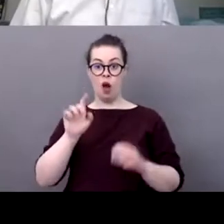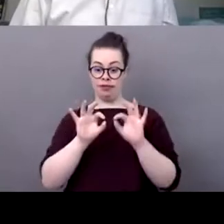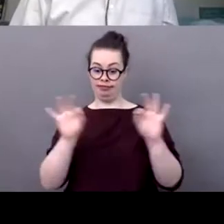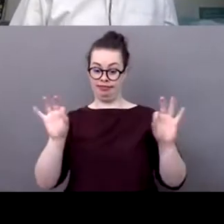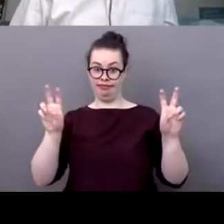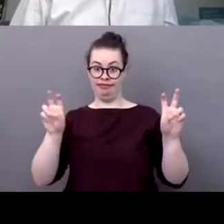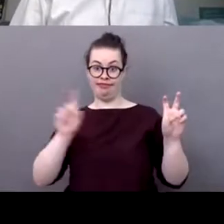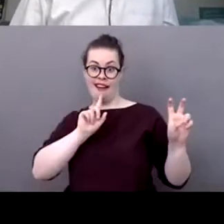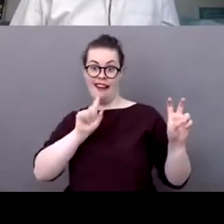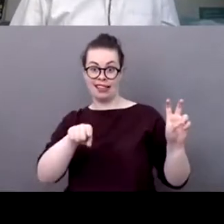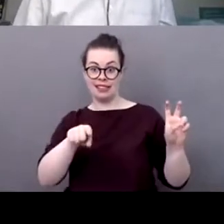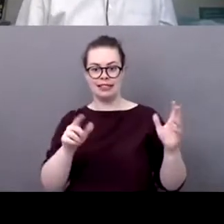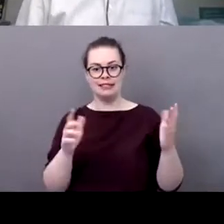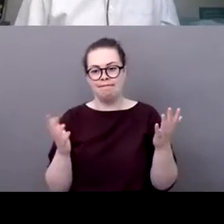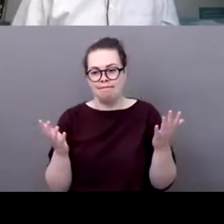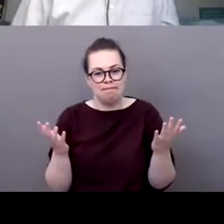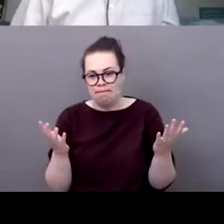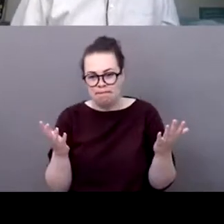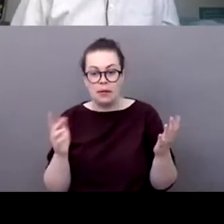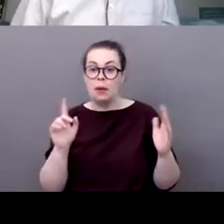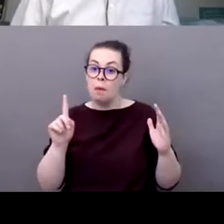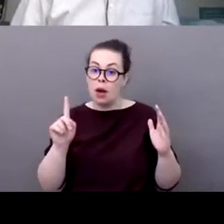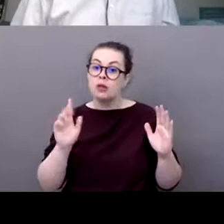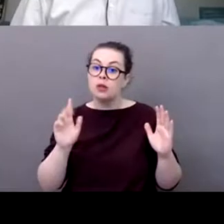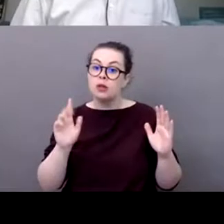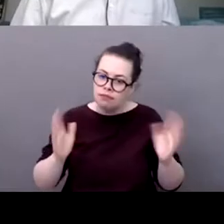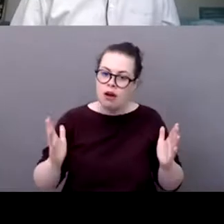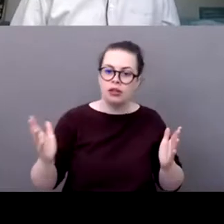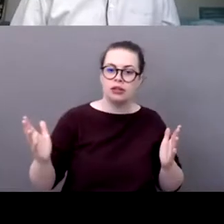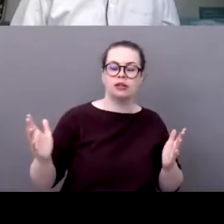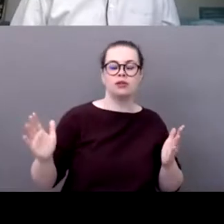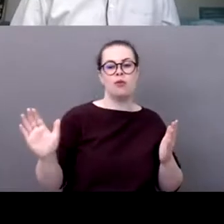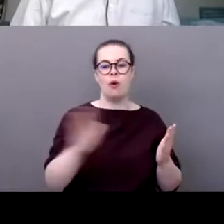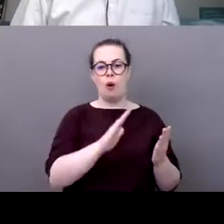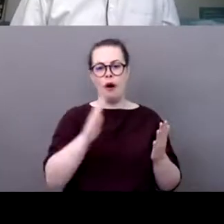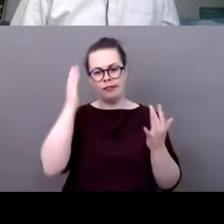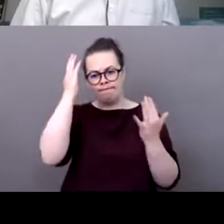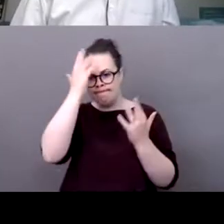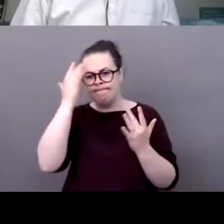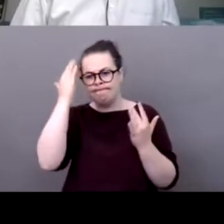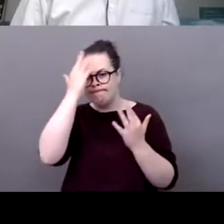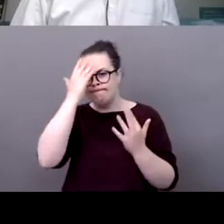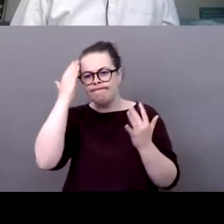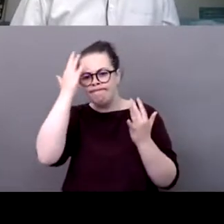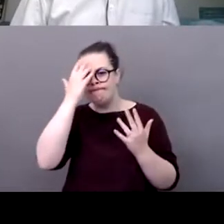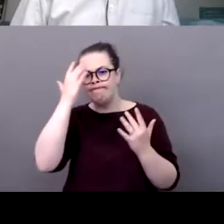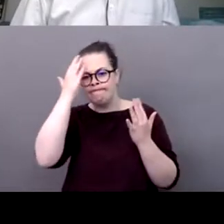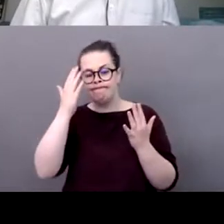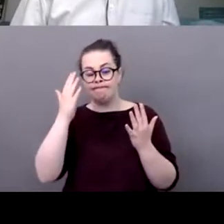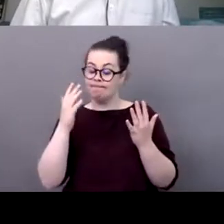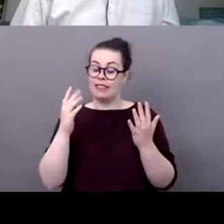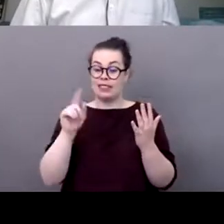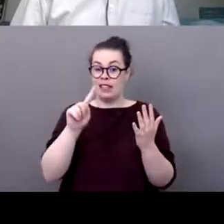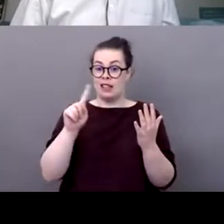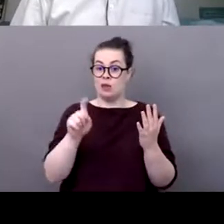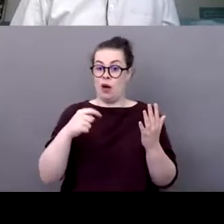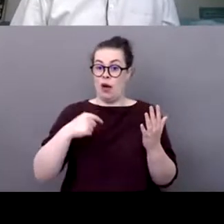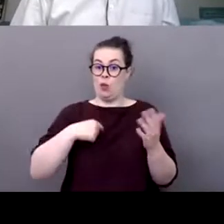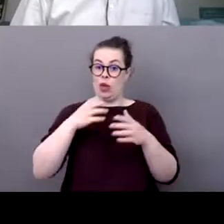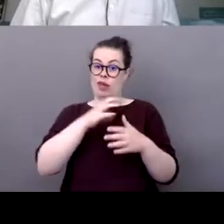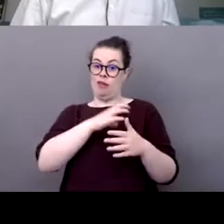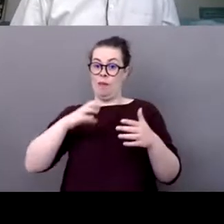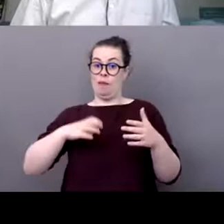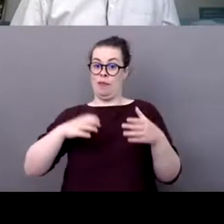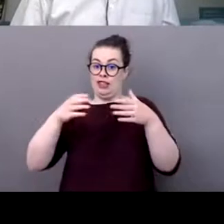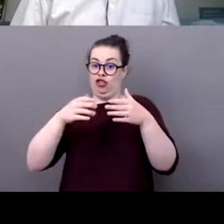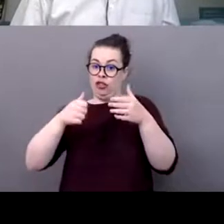and i think that's well that's what i want to do and this expert group on green sport it's not the first time um the sport movement